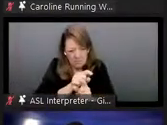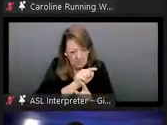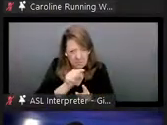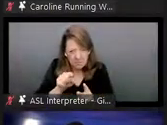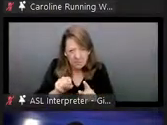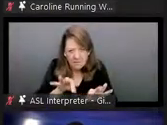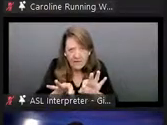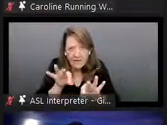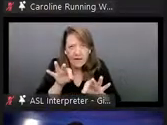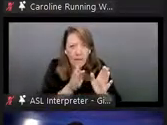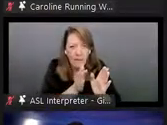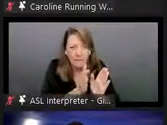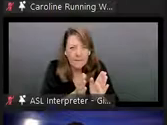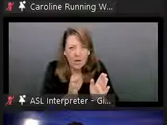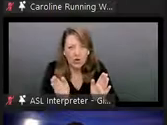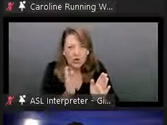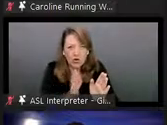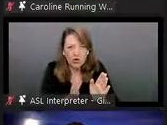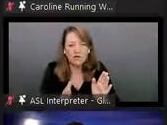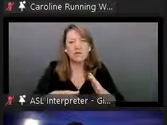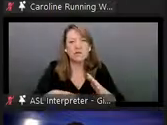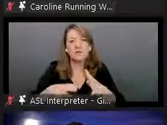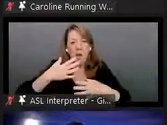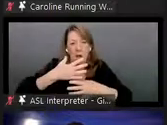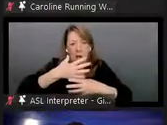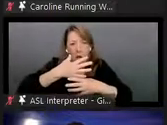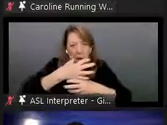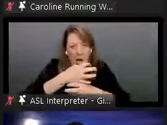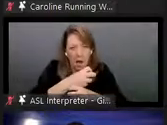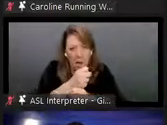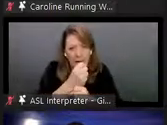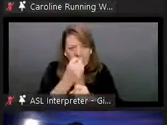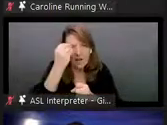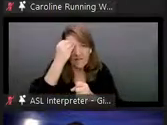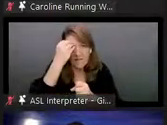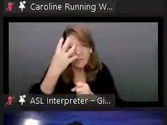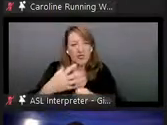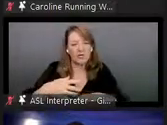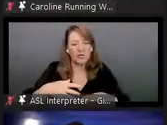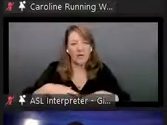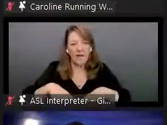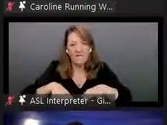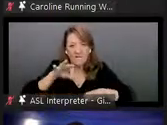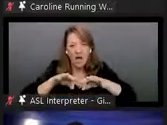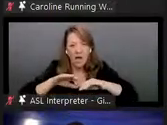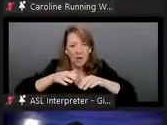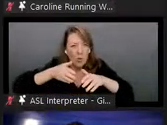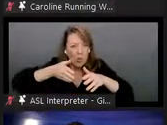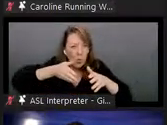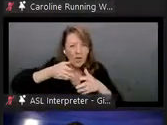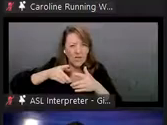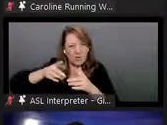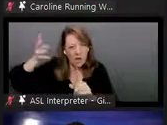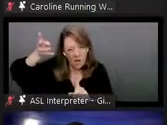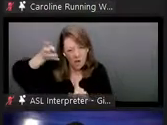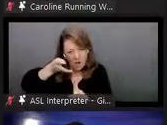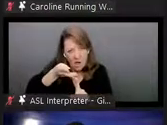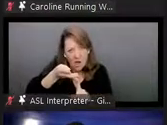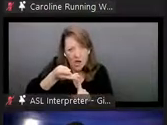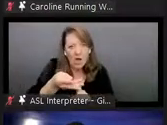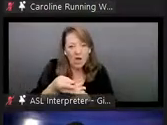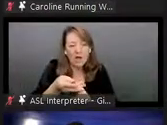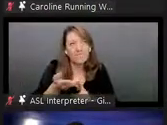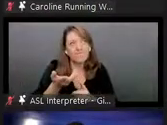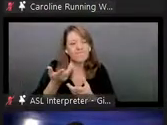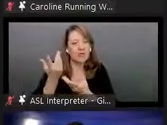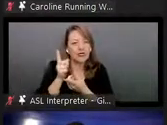you know, find transformations, compress information, basically find ways, um, to, um, kind of transform